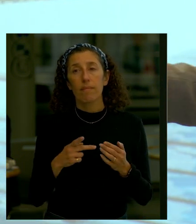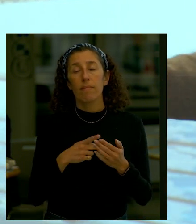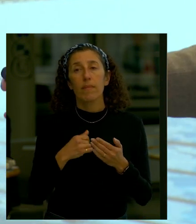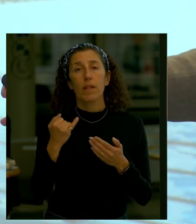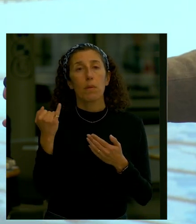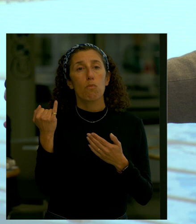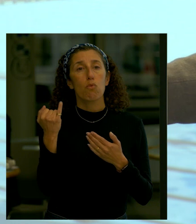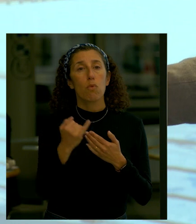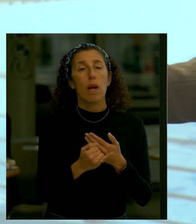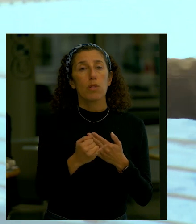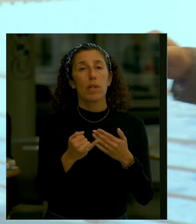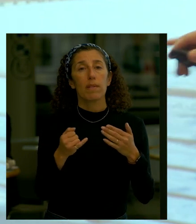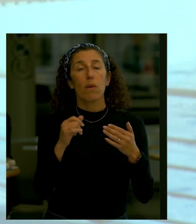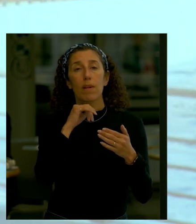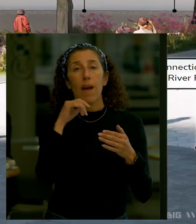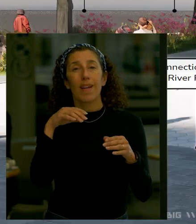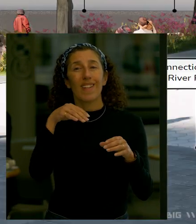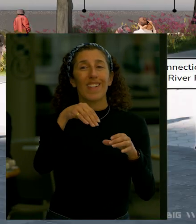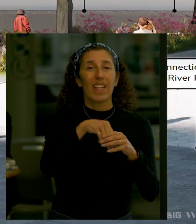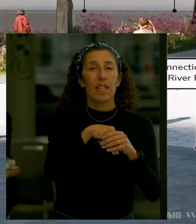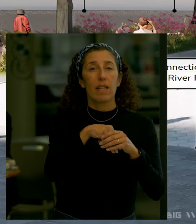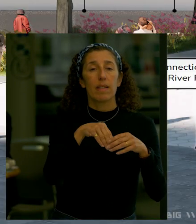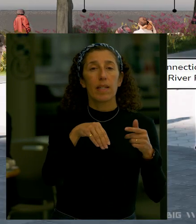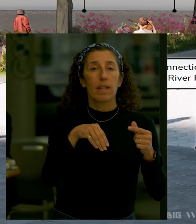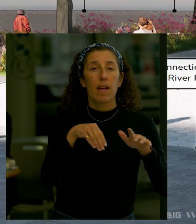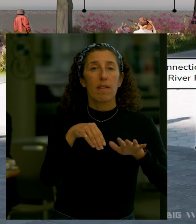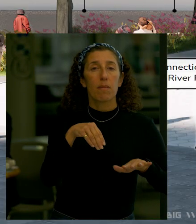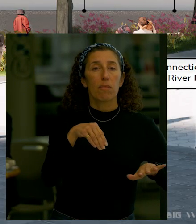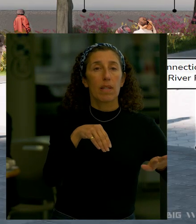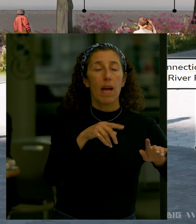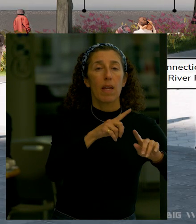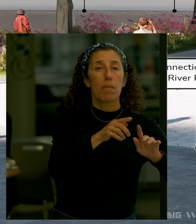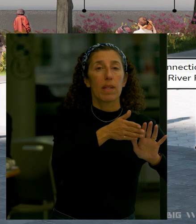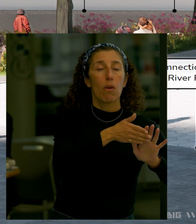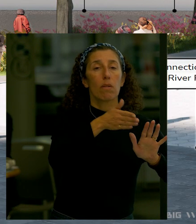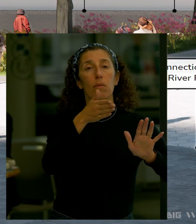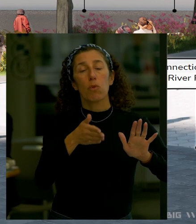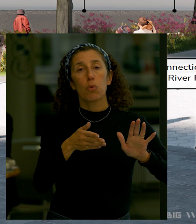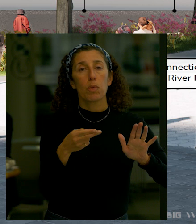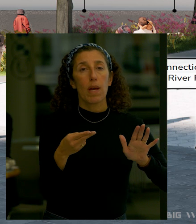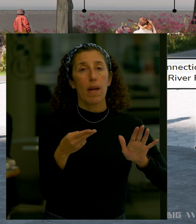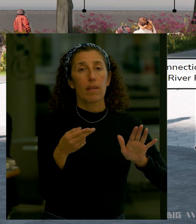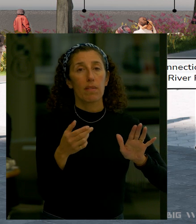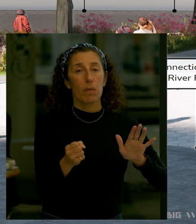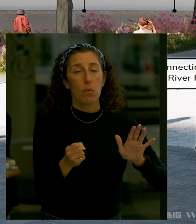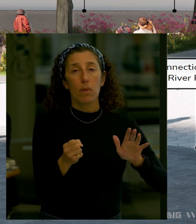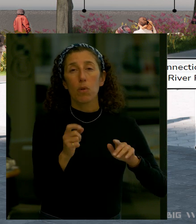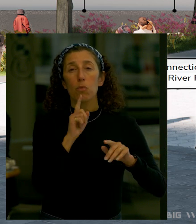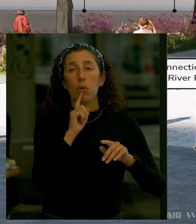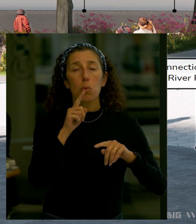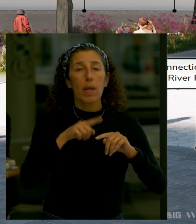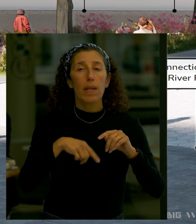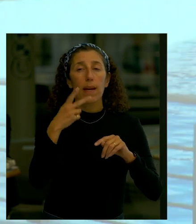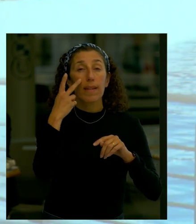in the esplanade so that's why they're difficult to see because they're effectively hidden by being set up against the